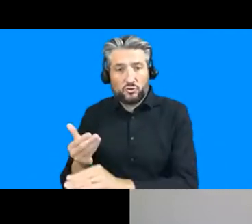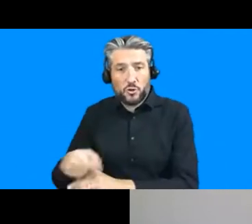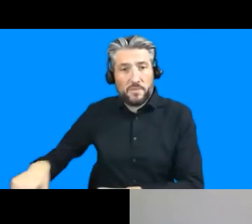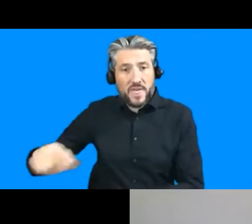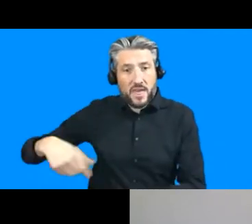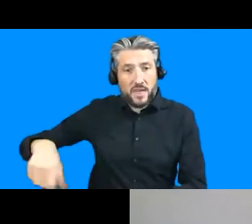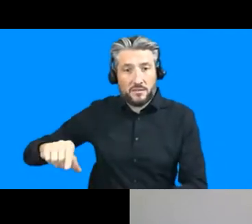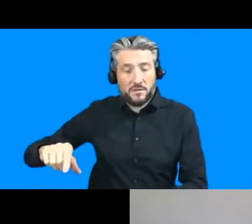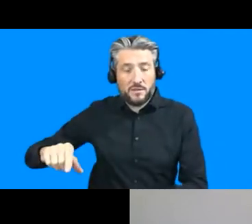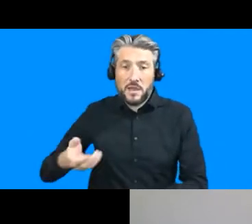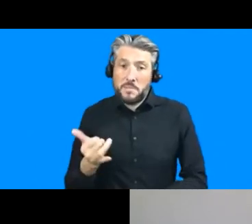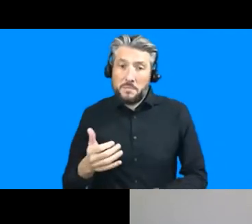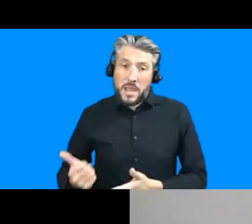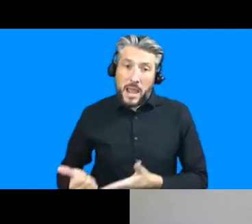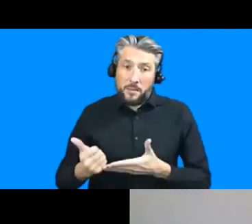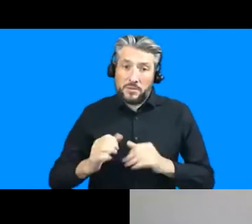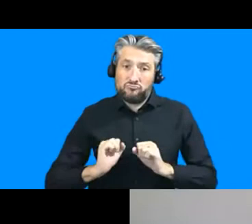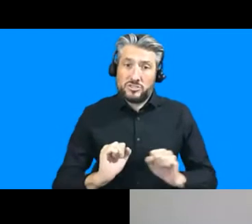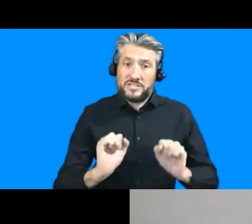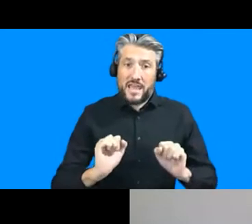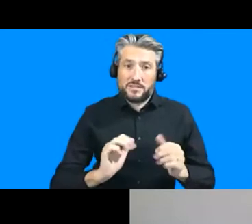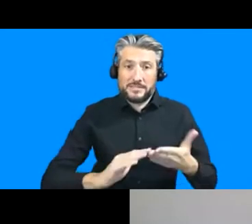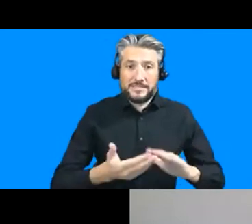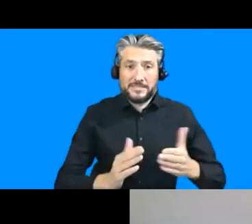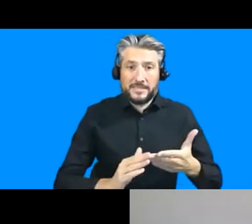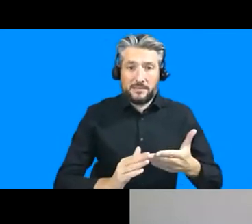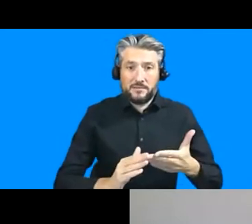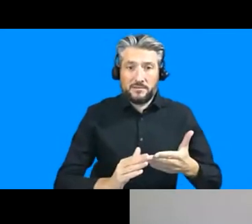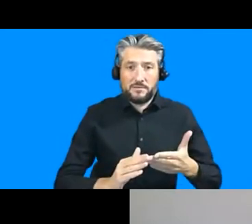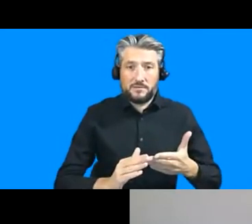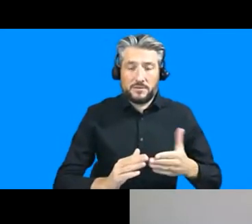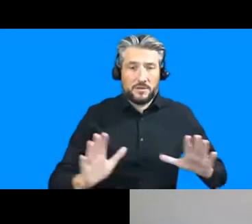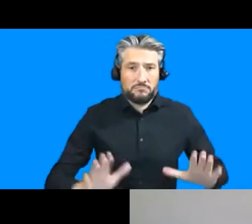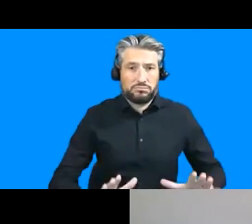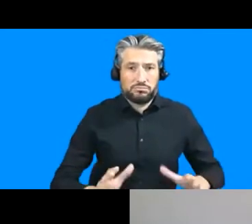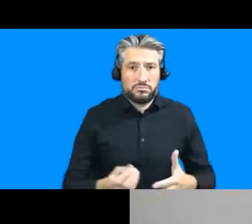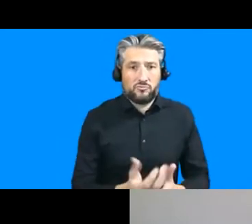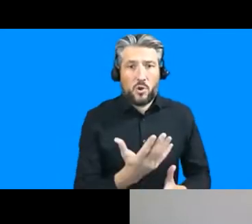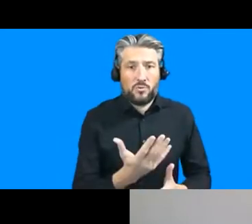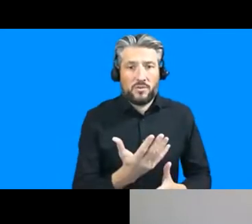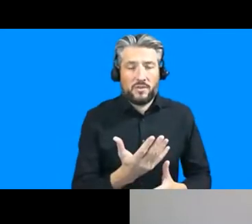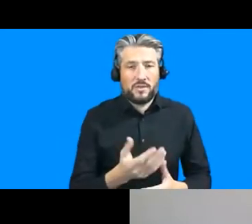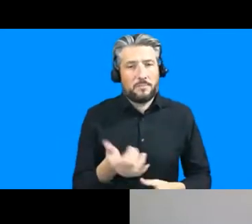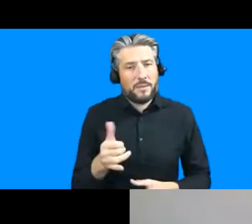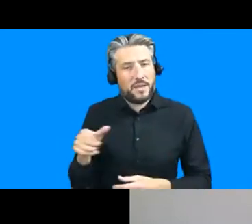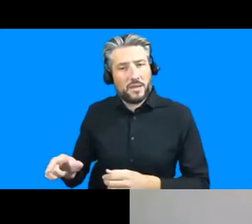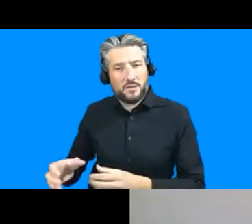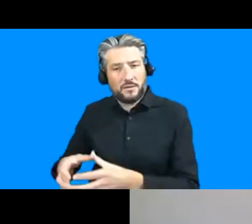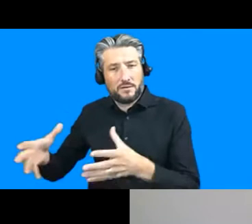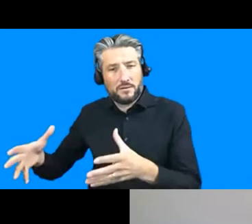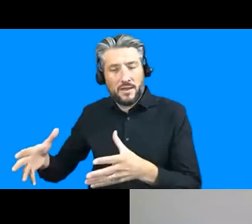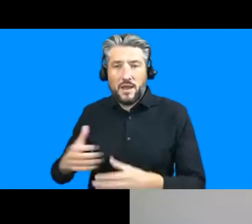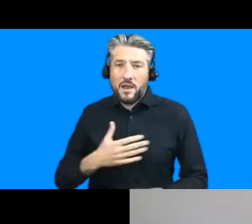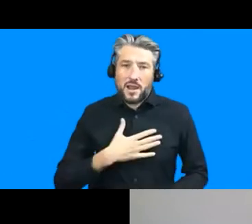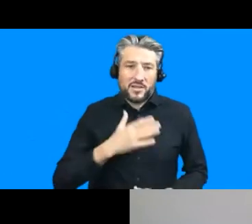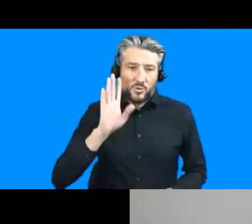cities from this rapid growth and i'd really like your opinion on that given the the the big changes you